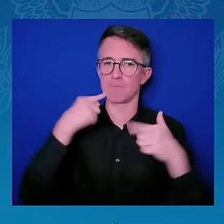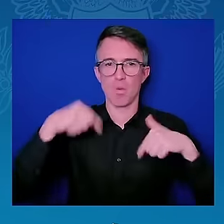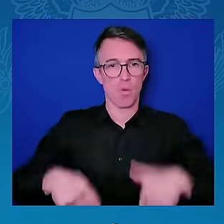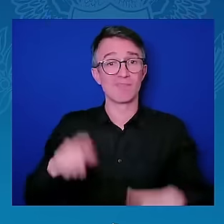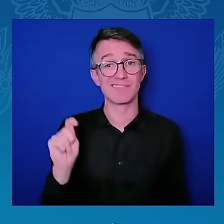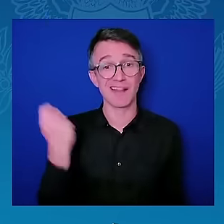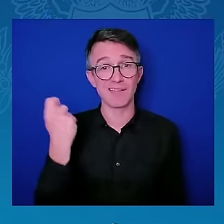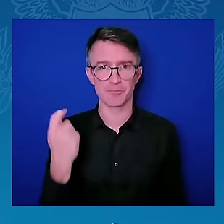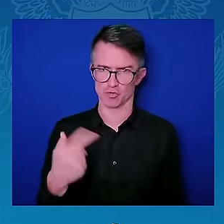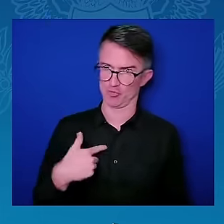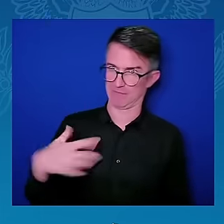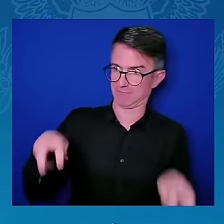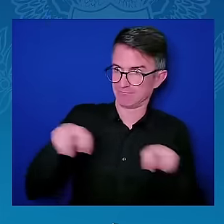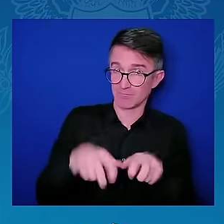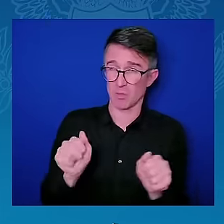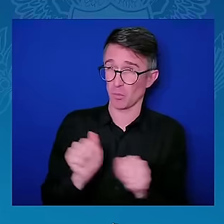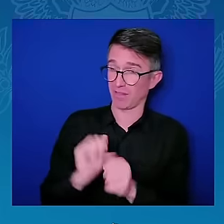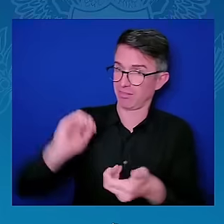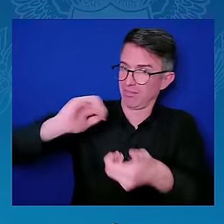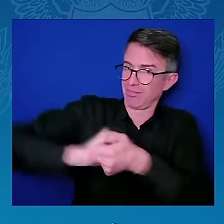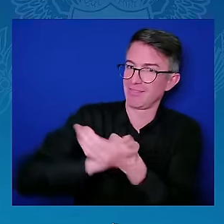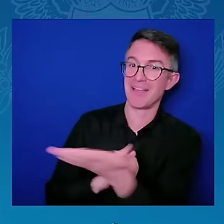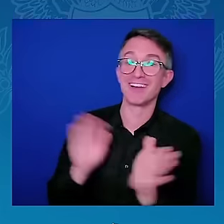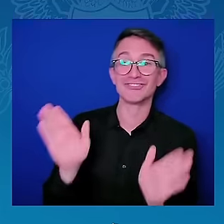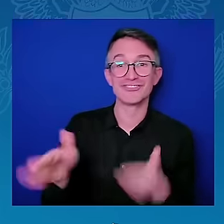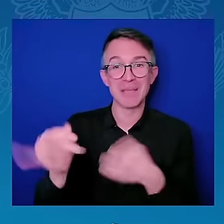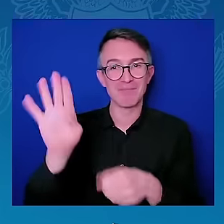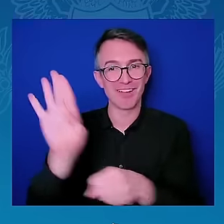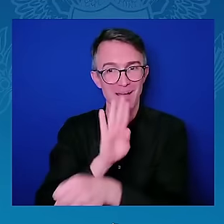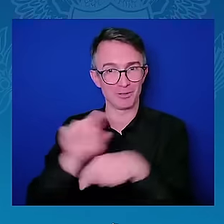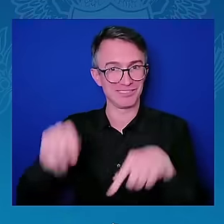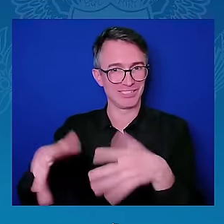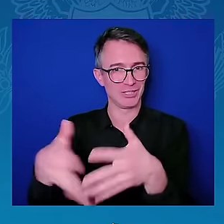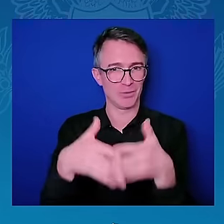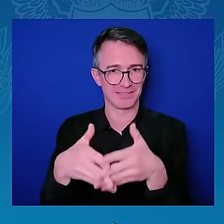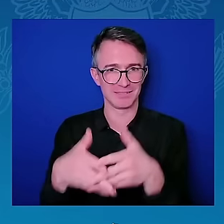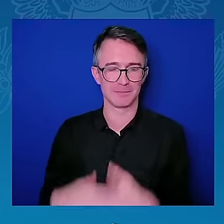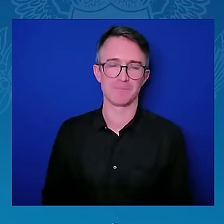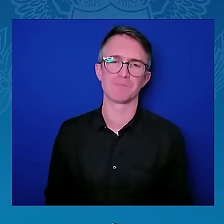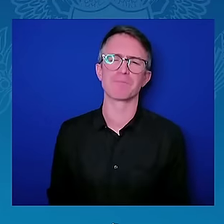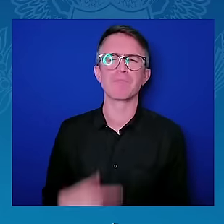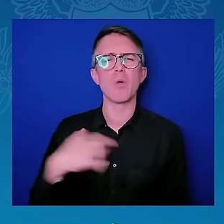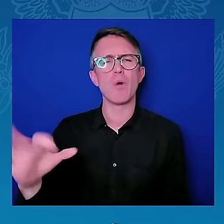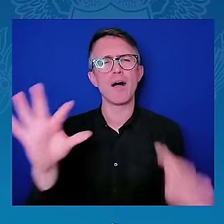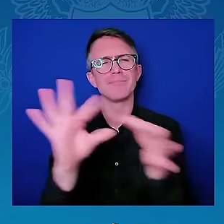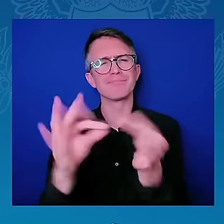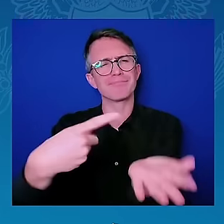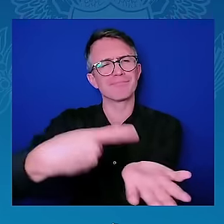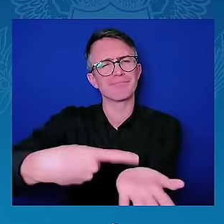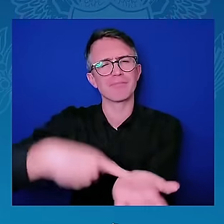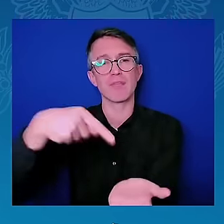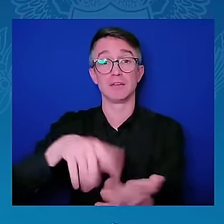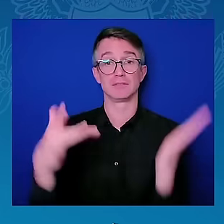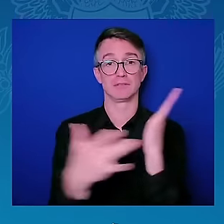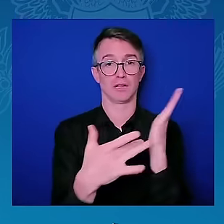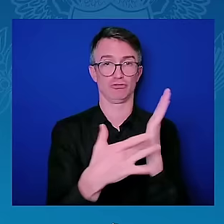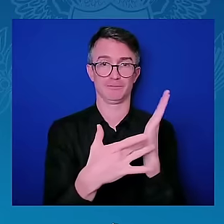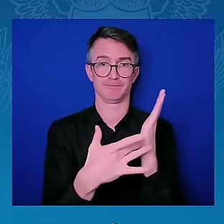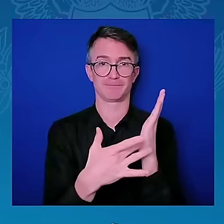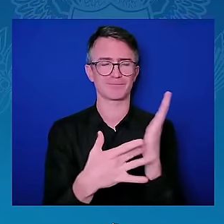mind. Technology is the facility, is the instrument